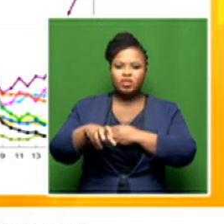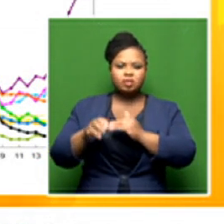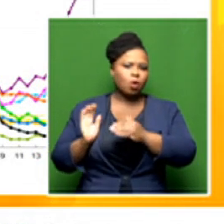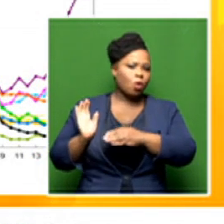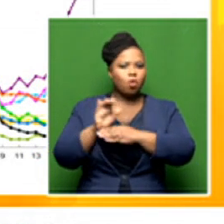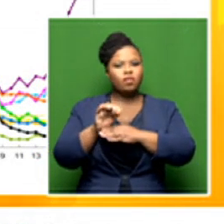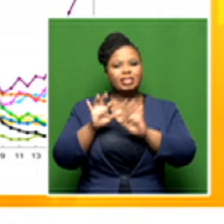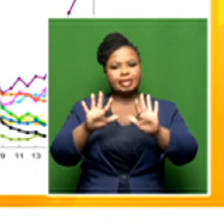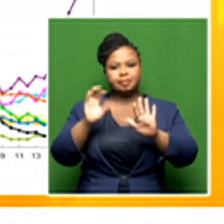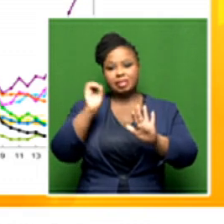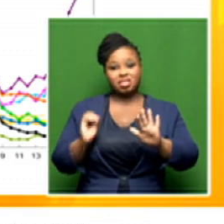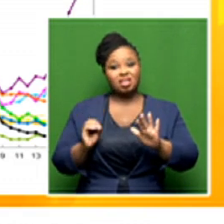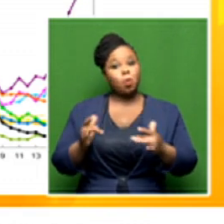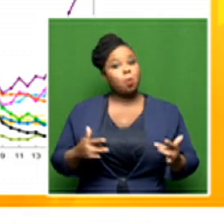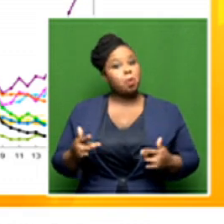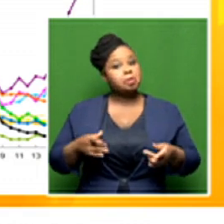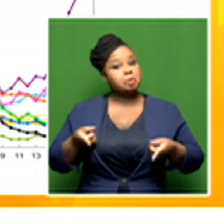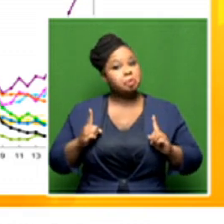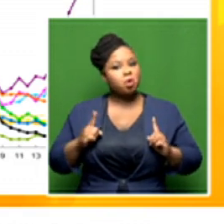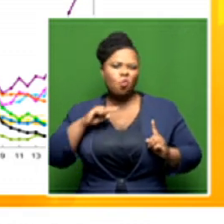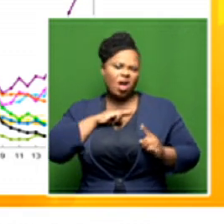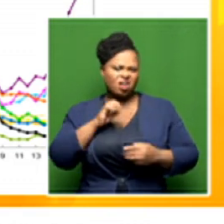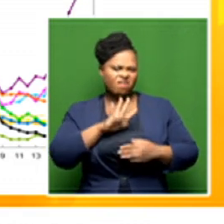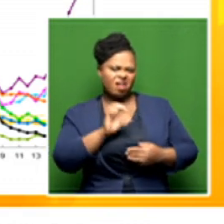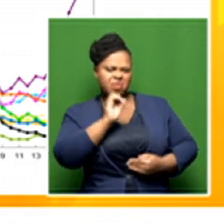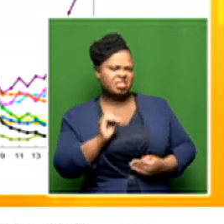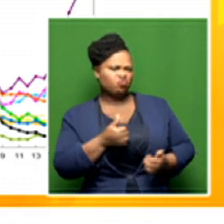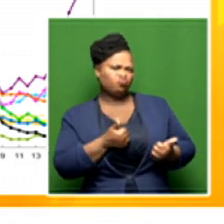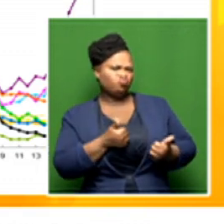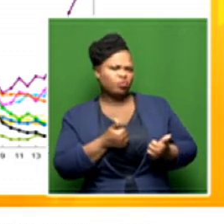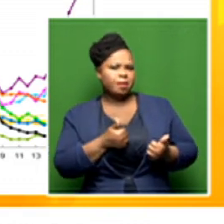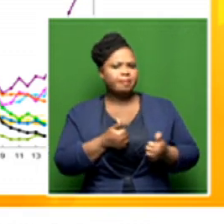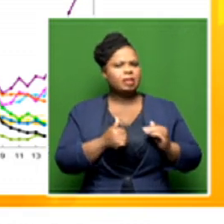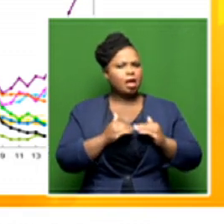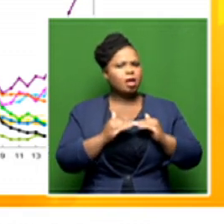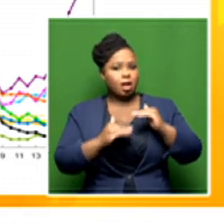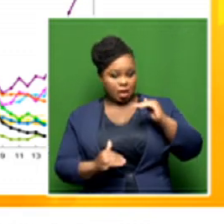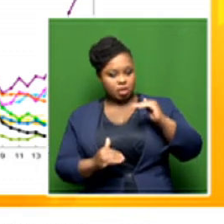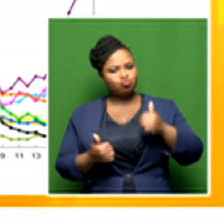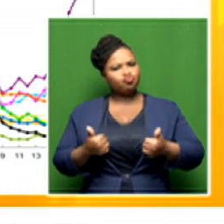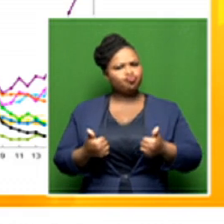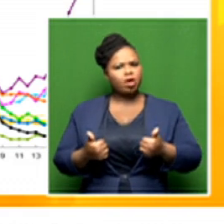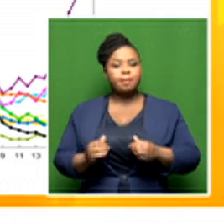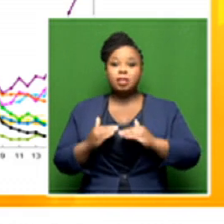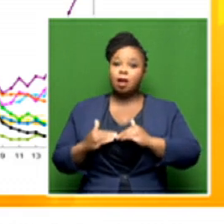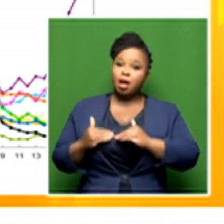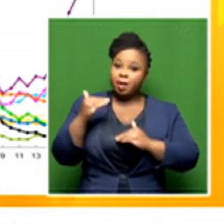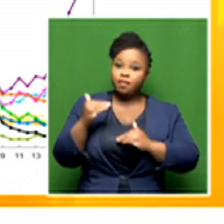below 5% is safe, between 5% and 10% is a worry, and above 10% really is a concern.